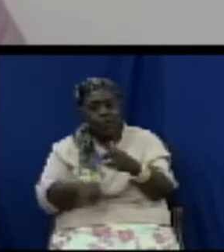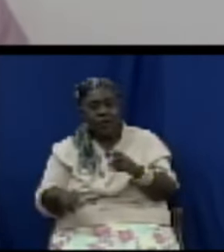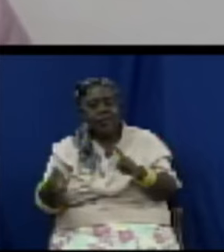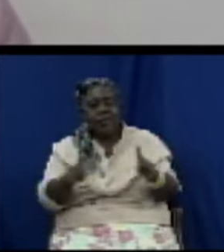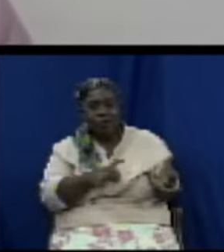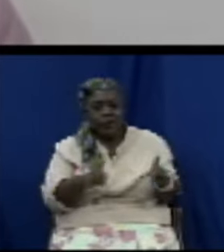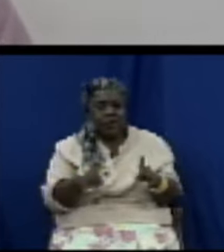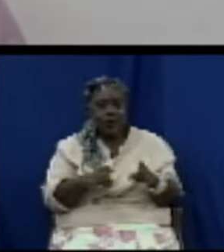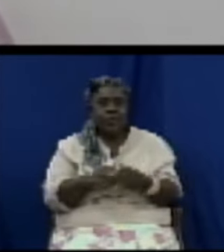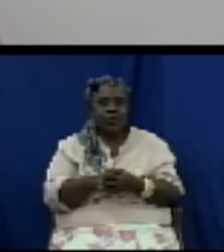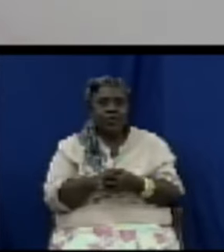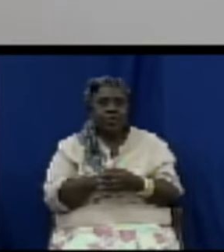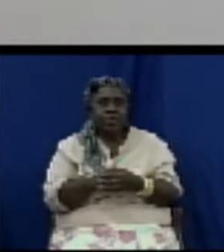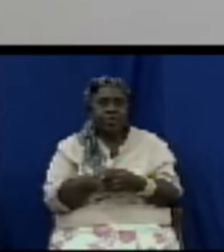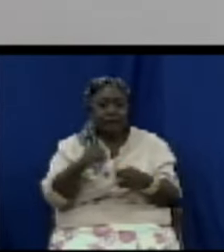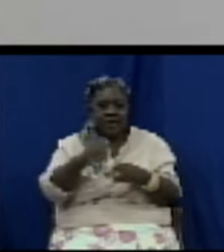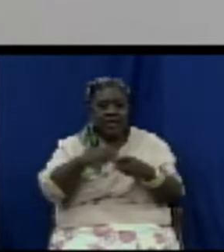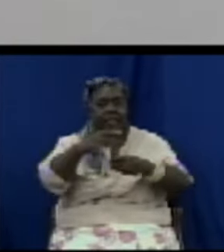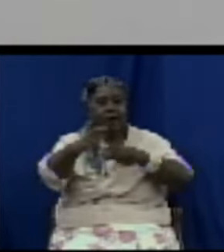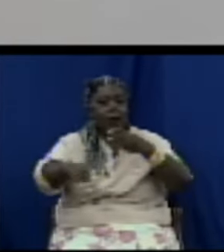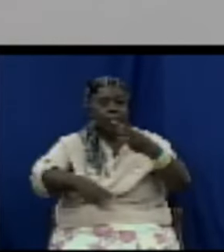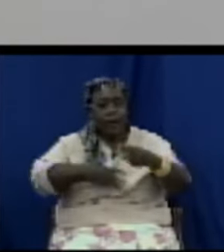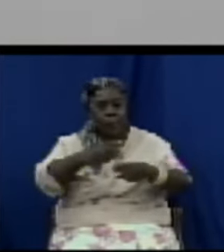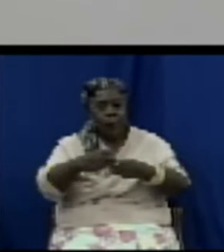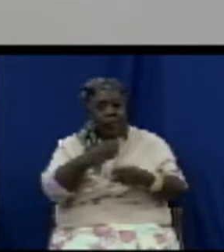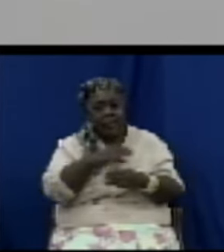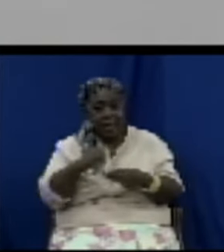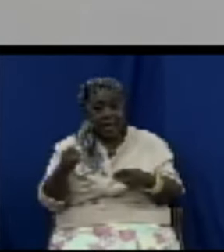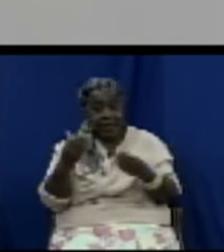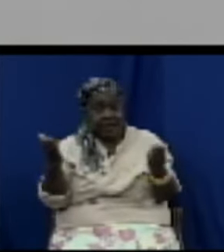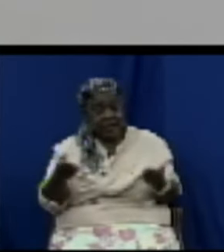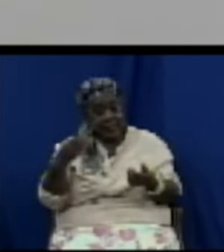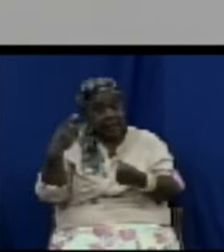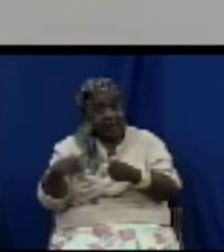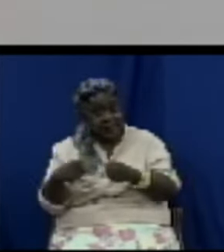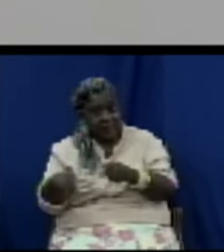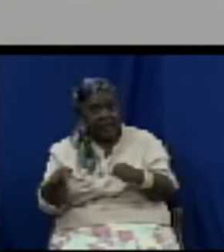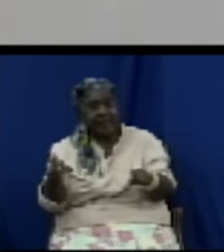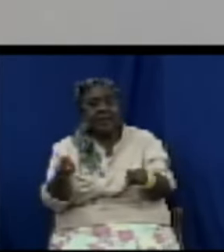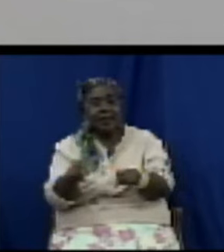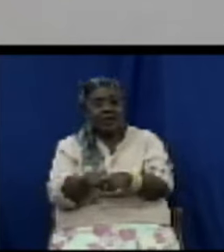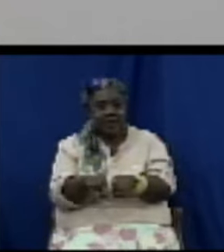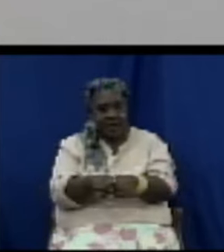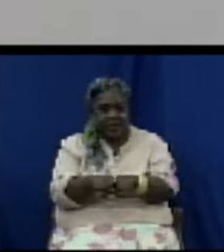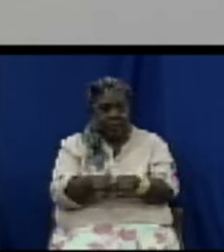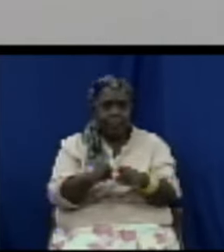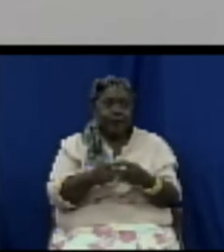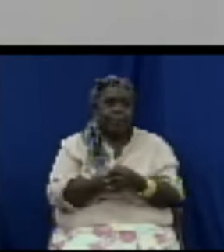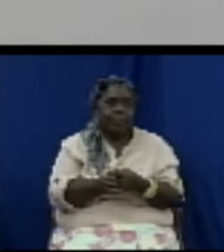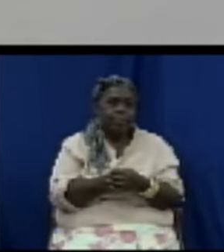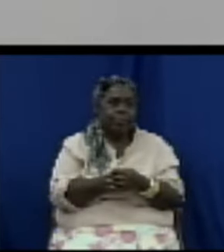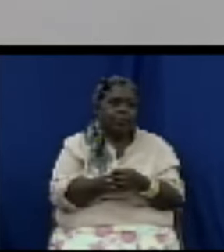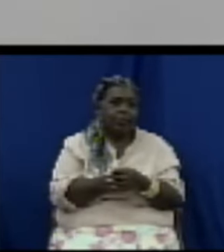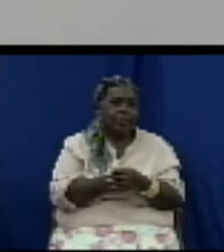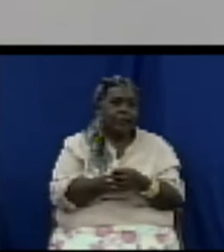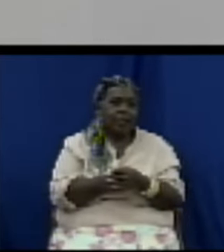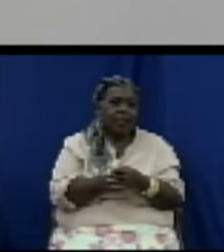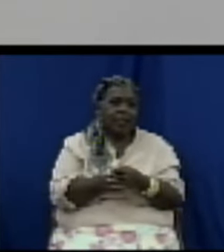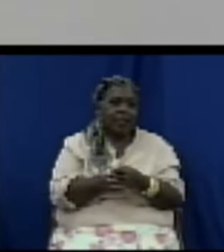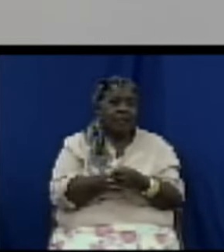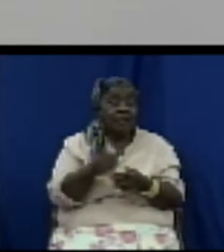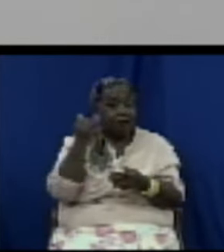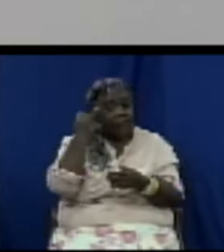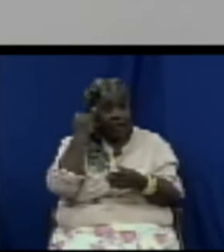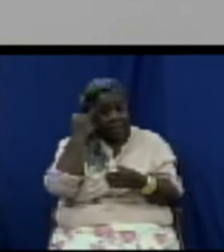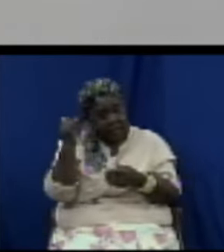world or consumer governed world but it does because the idea of consumer protection